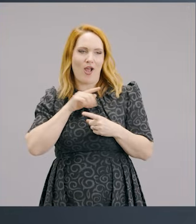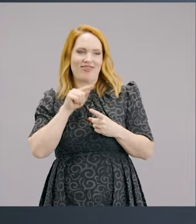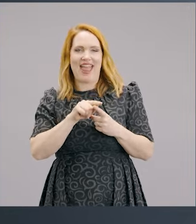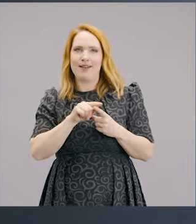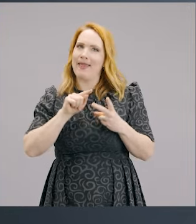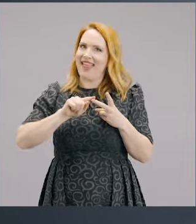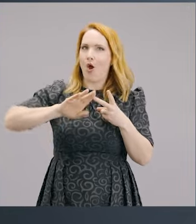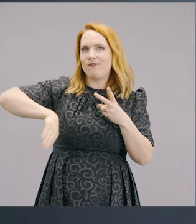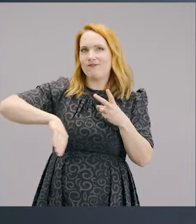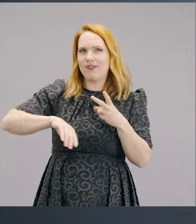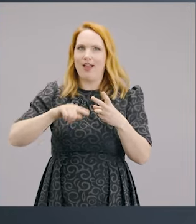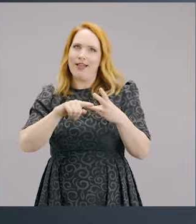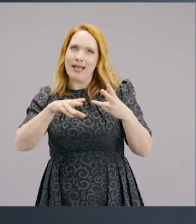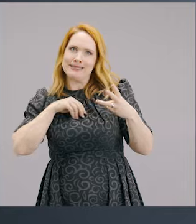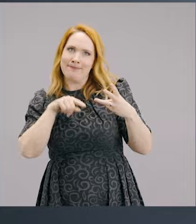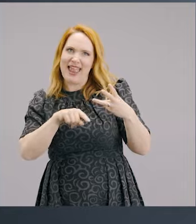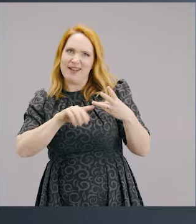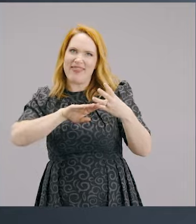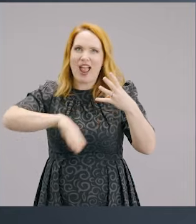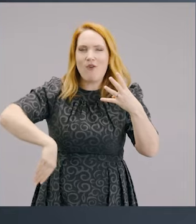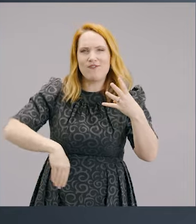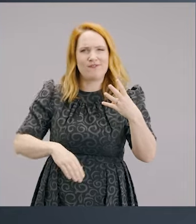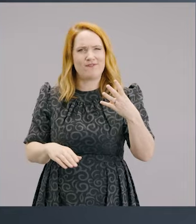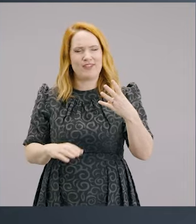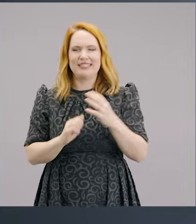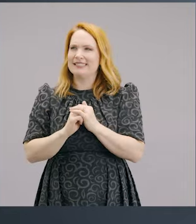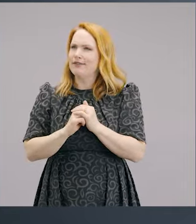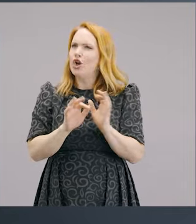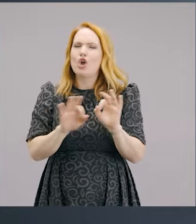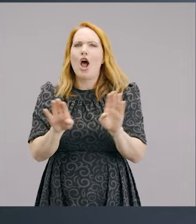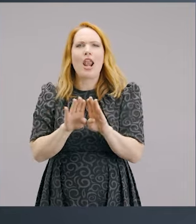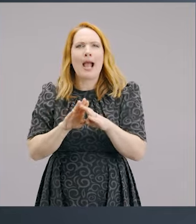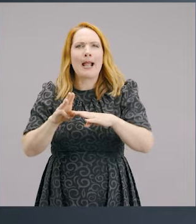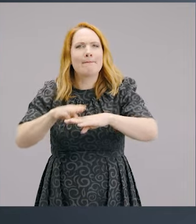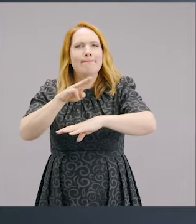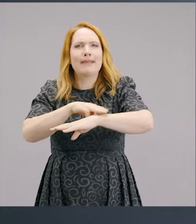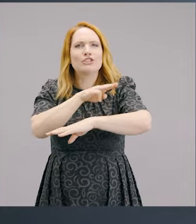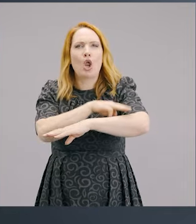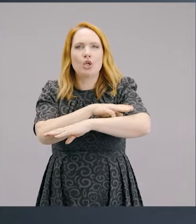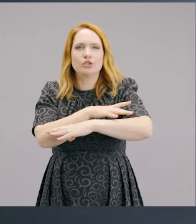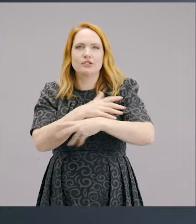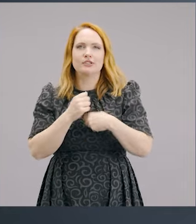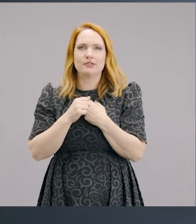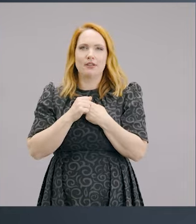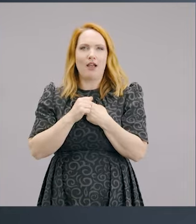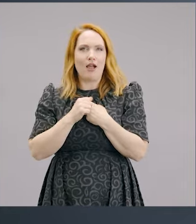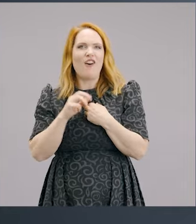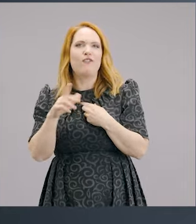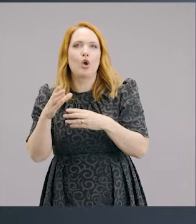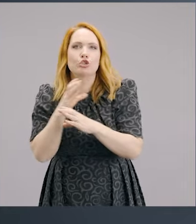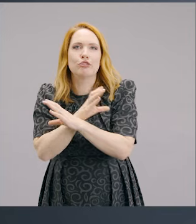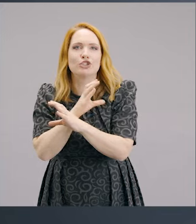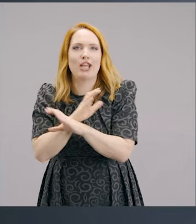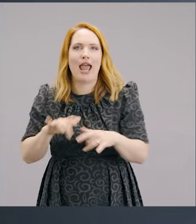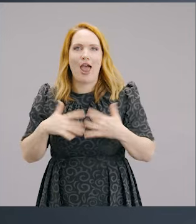other bits out. It comes as a whole package. It's not like going to McDonald's and you drive up at the drive